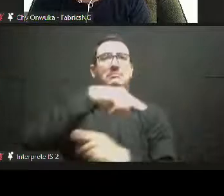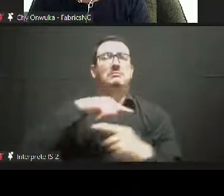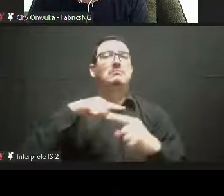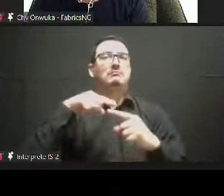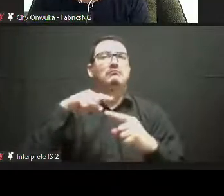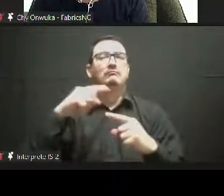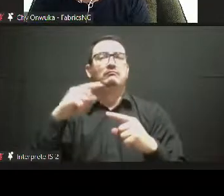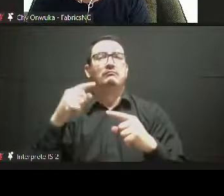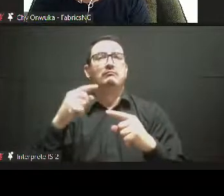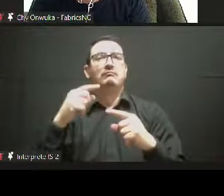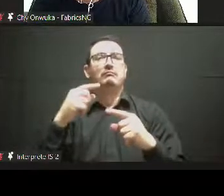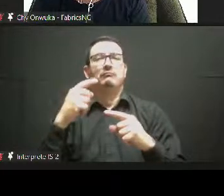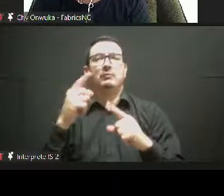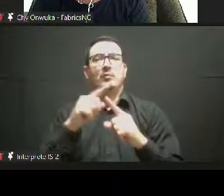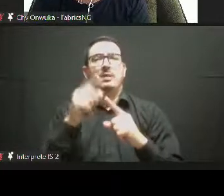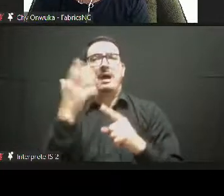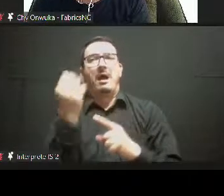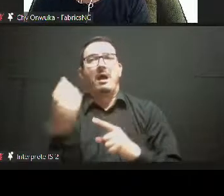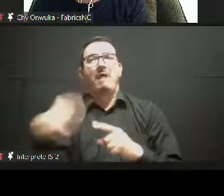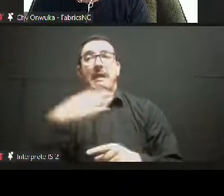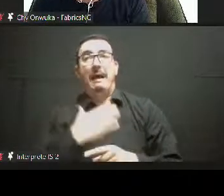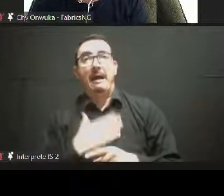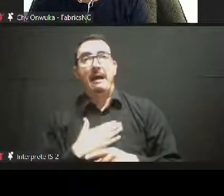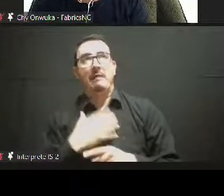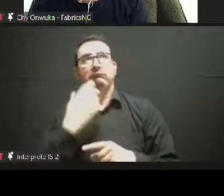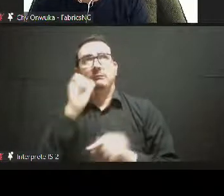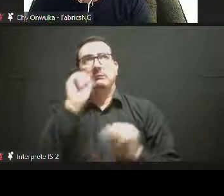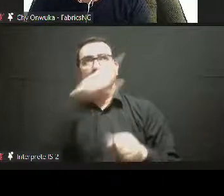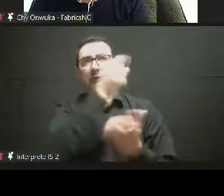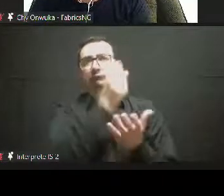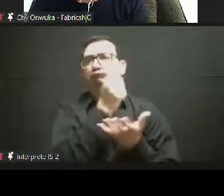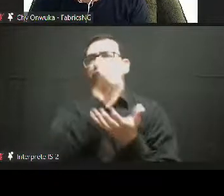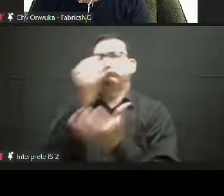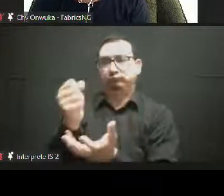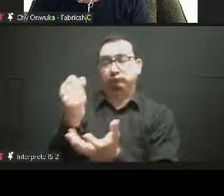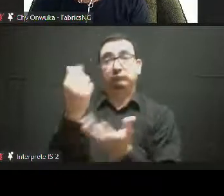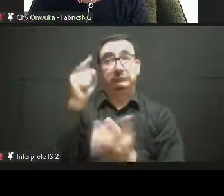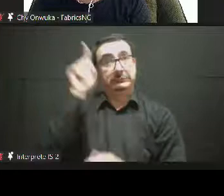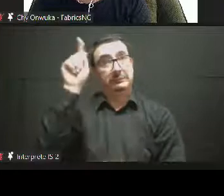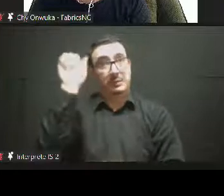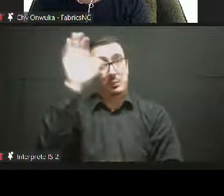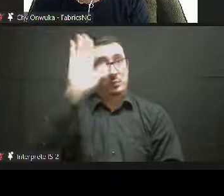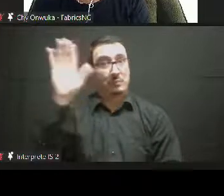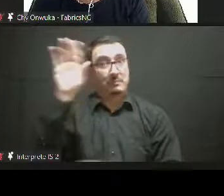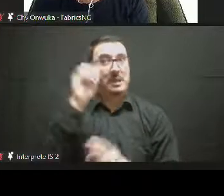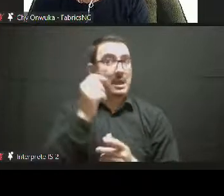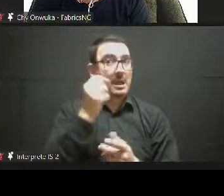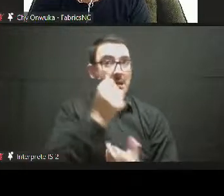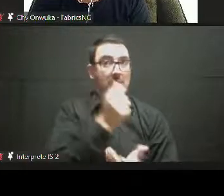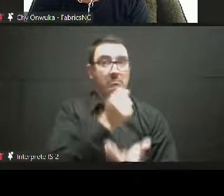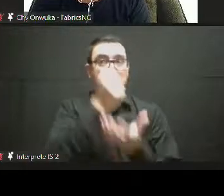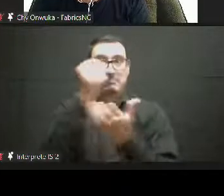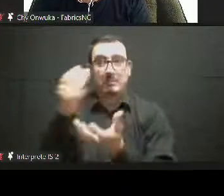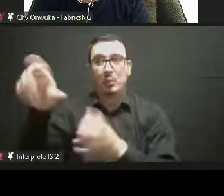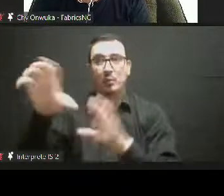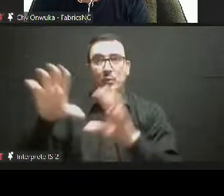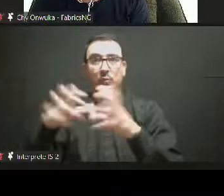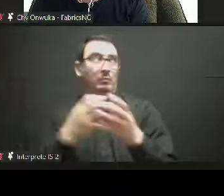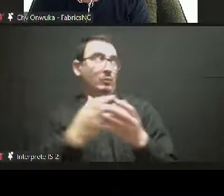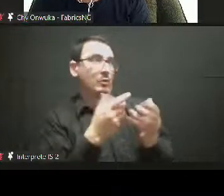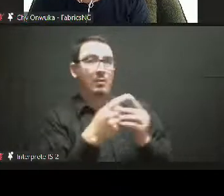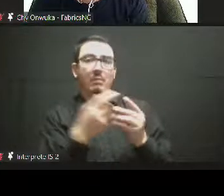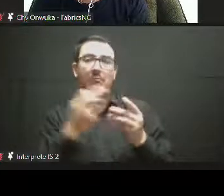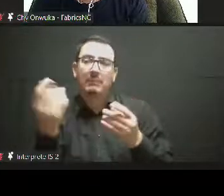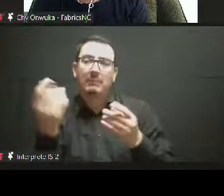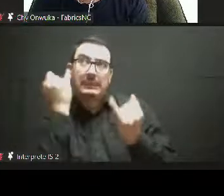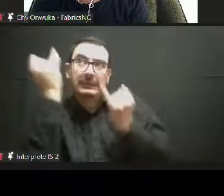also funding coming from the sector. So it's not owned by the Commission, but it's been facilitated by